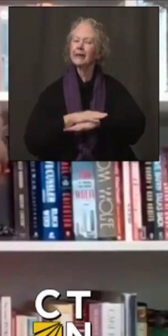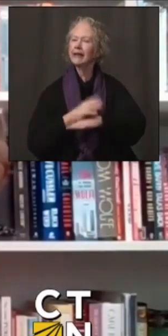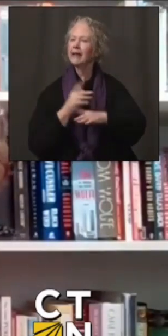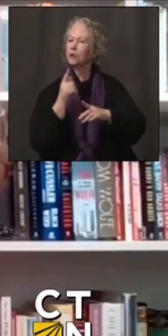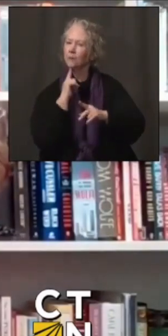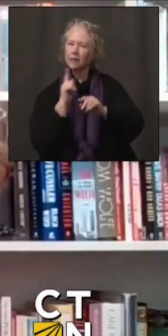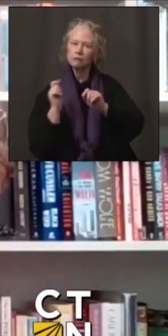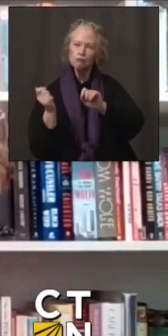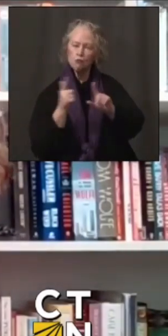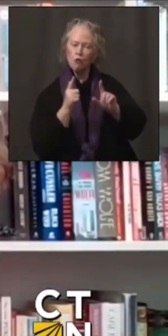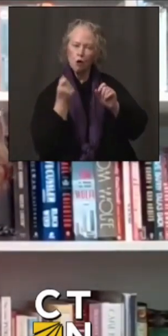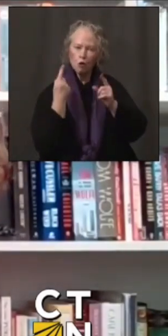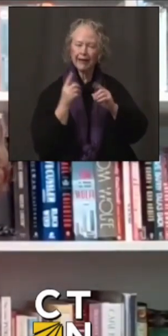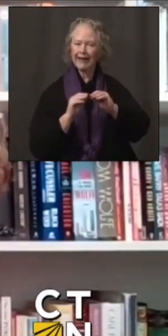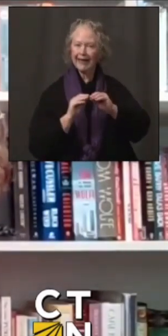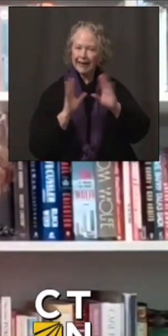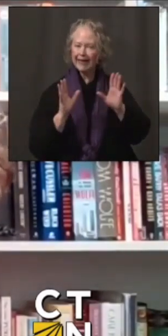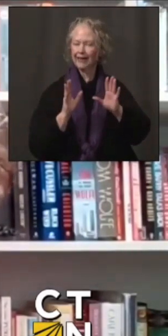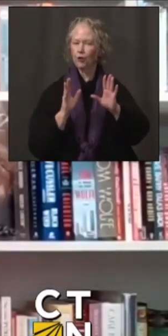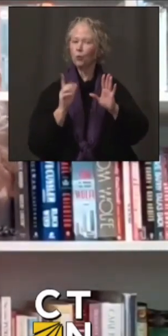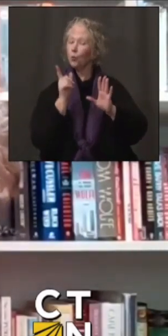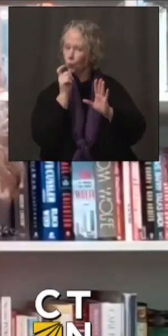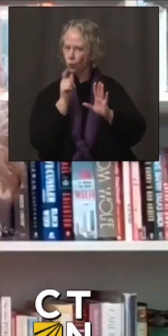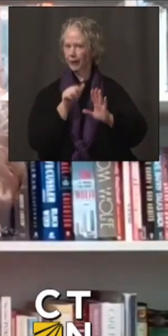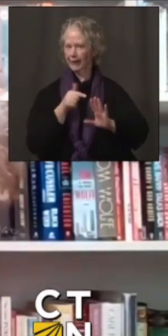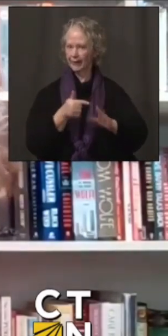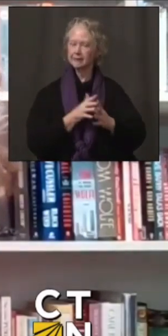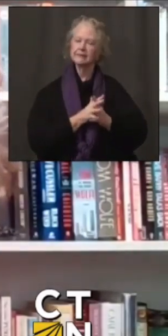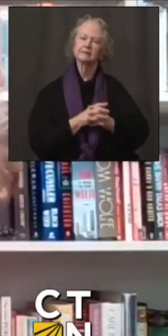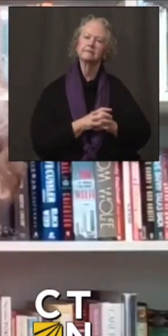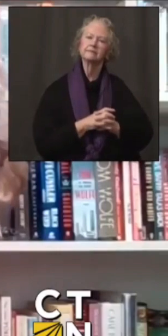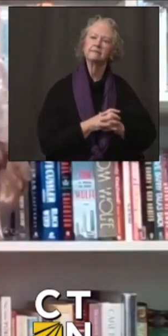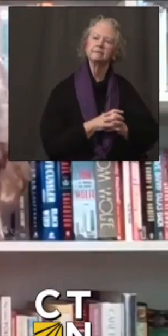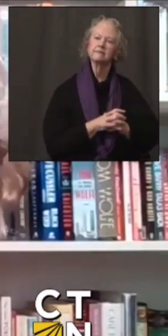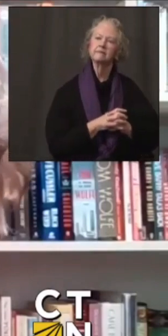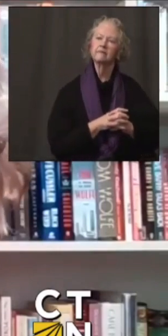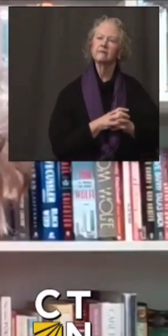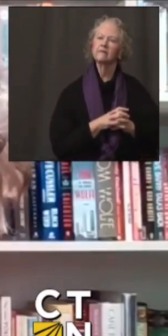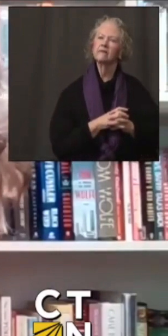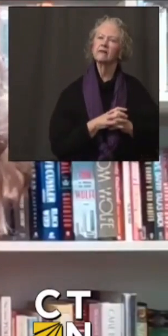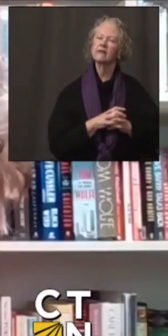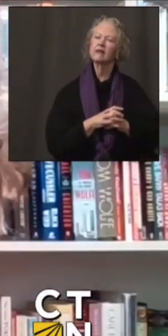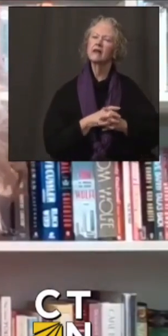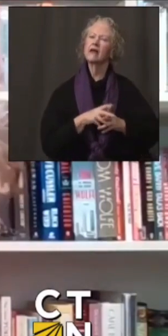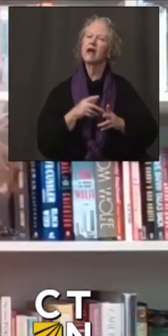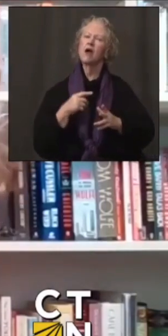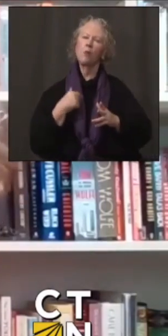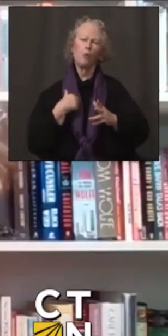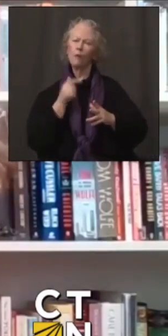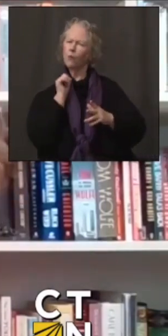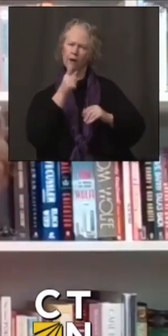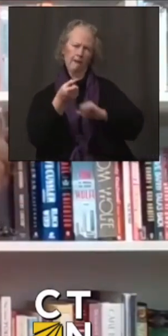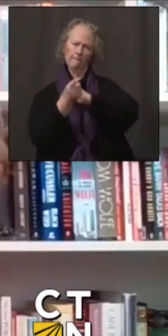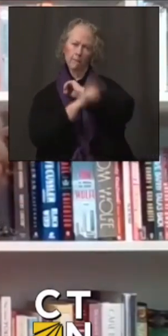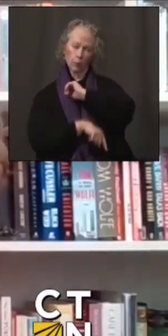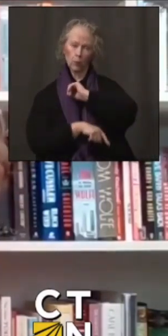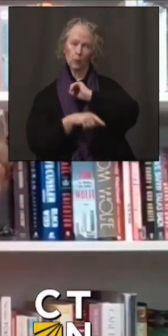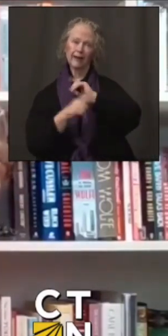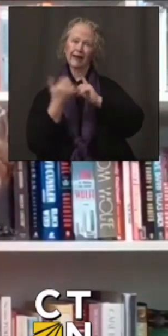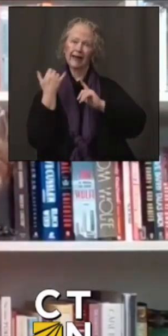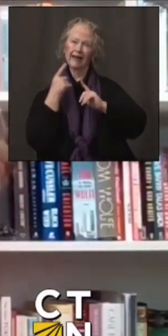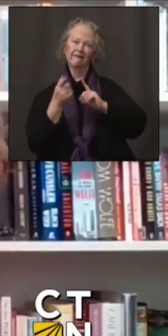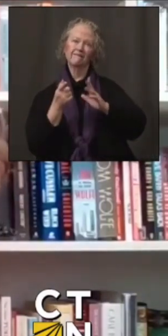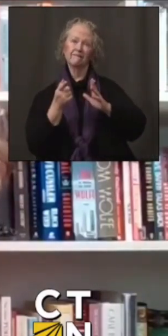crystal clear on this. We are not going to be taking a punitive approach unless we see egregious examples